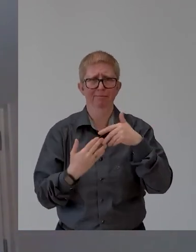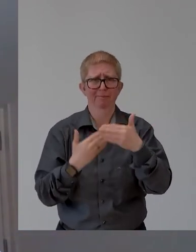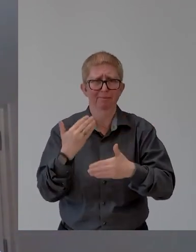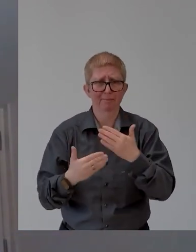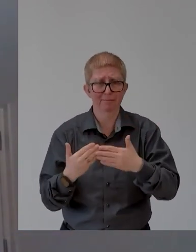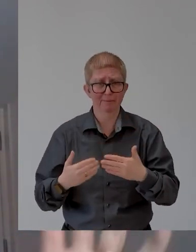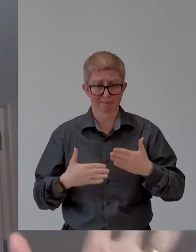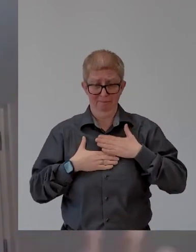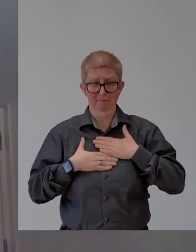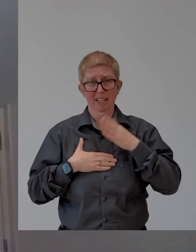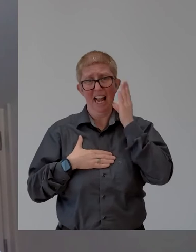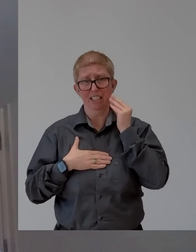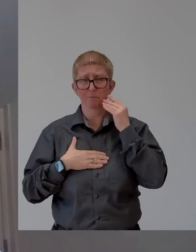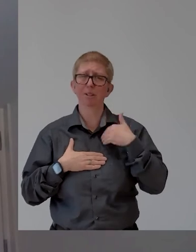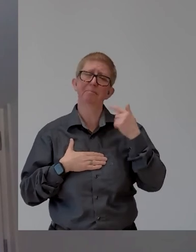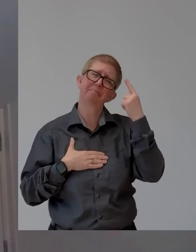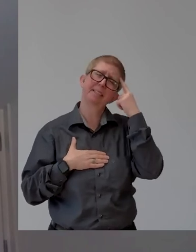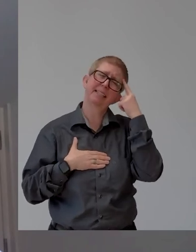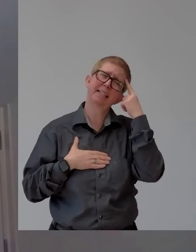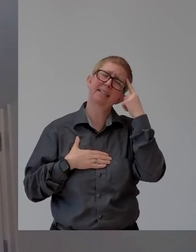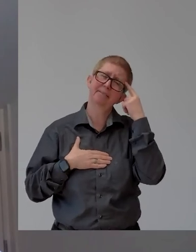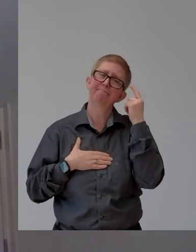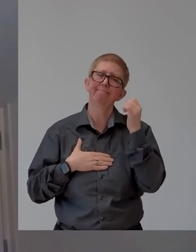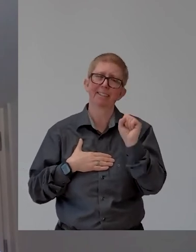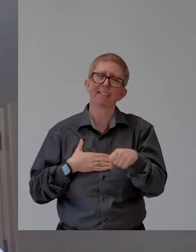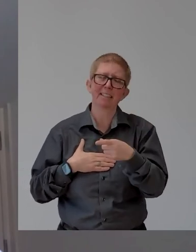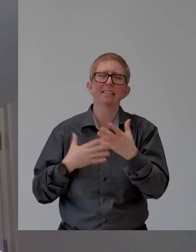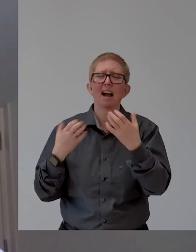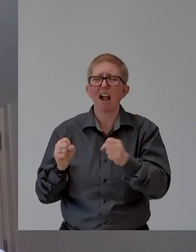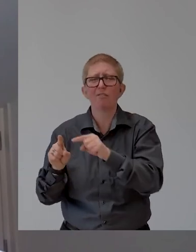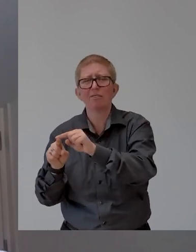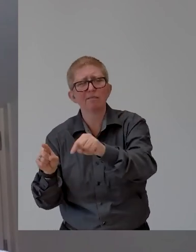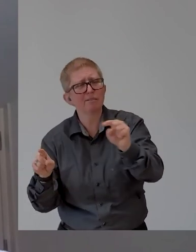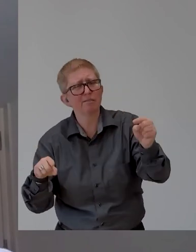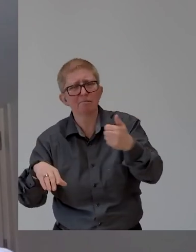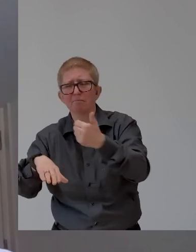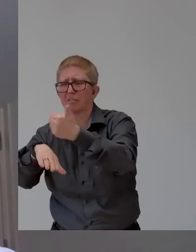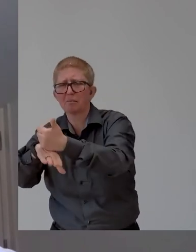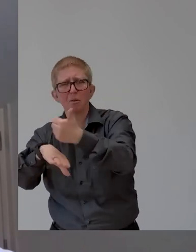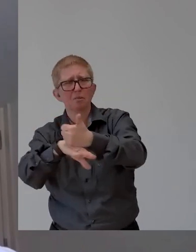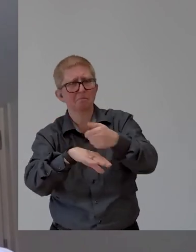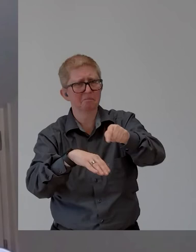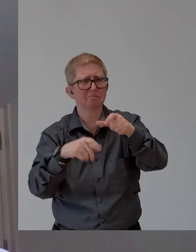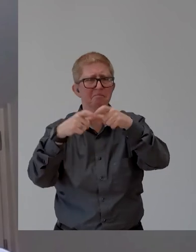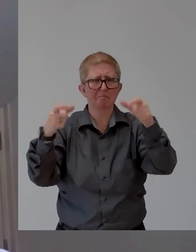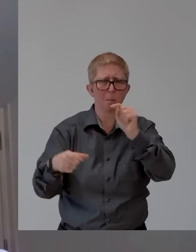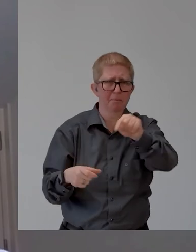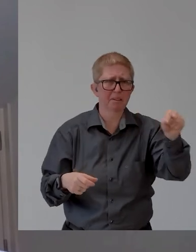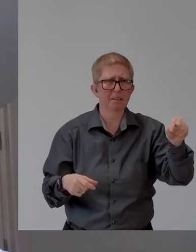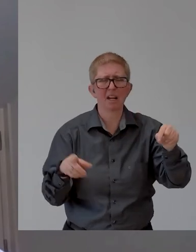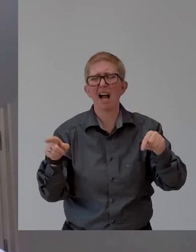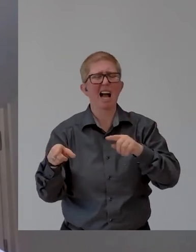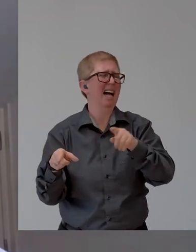think there are some senior people that actually view disabled people as not being able to get the job done,